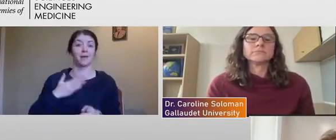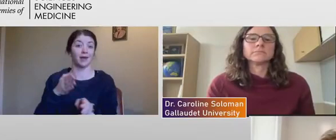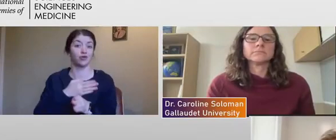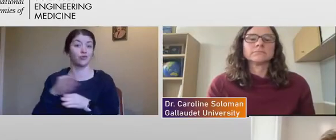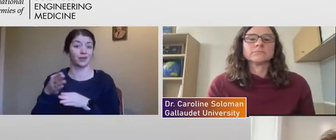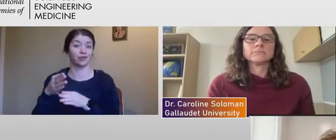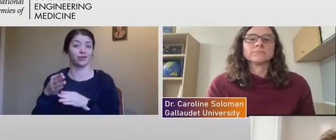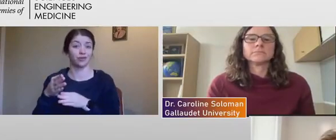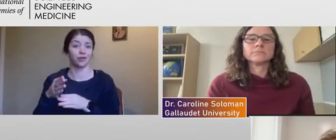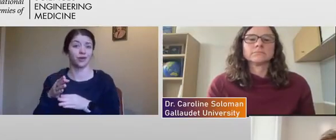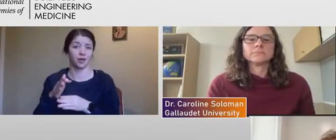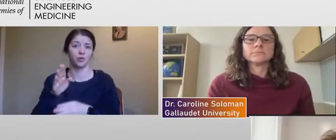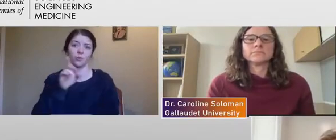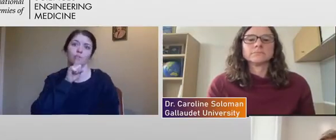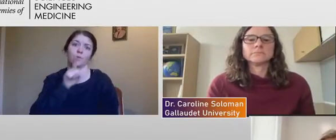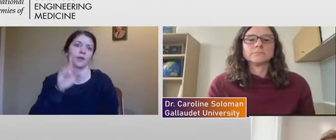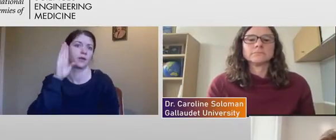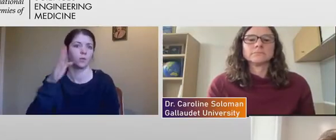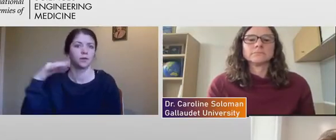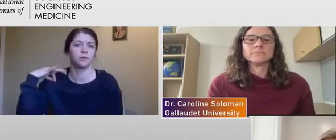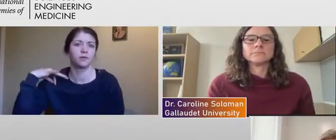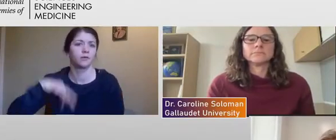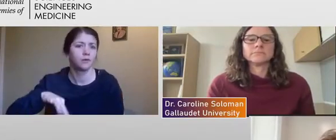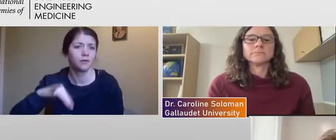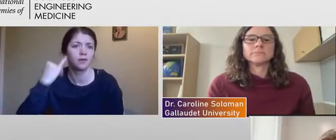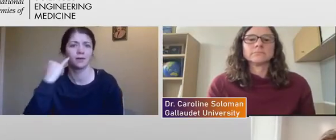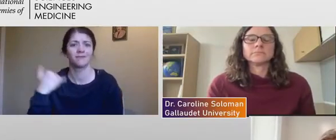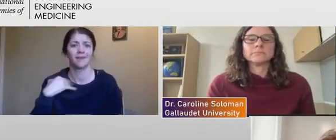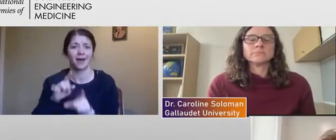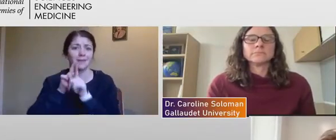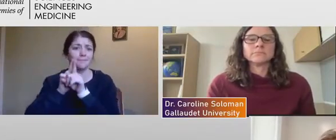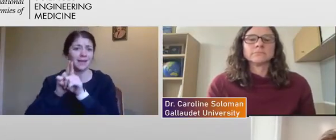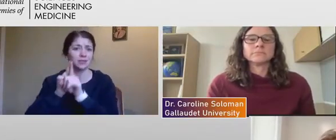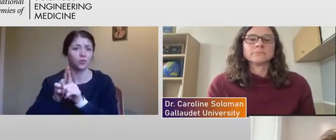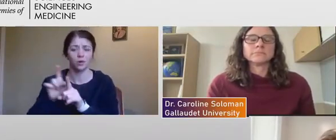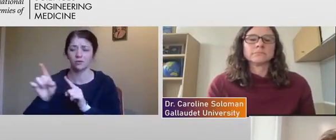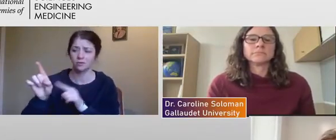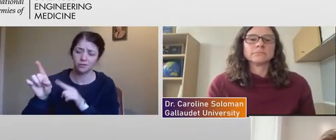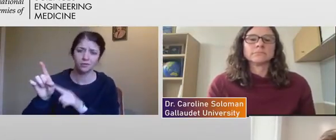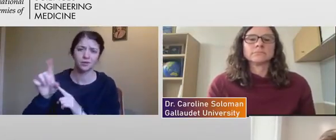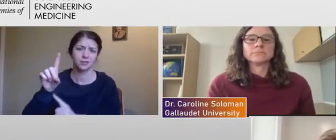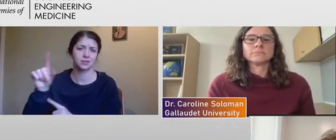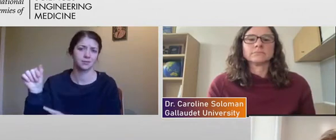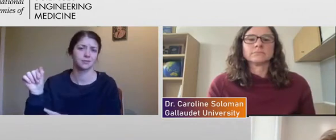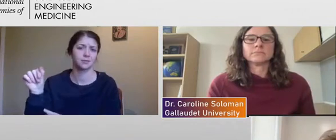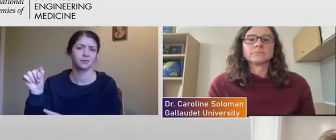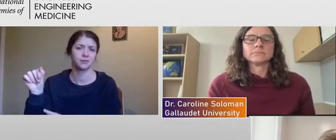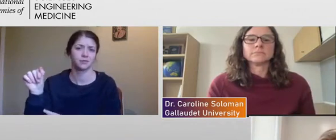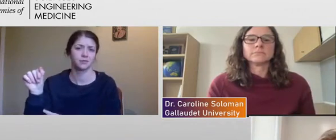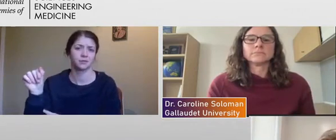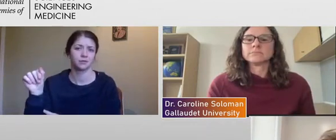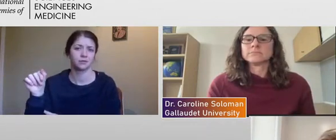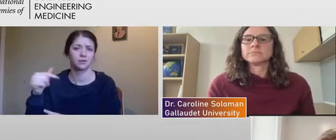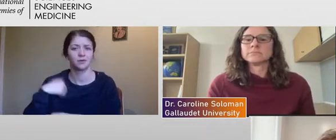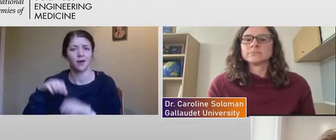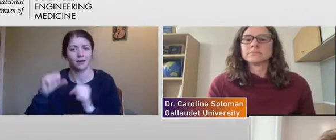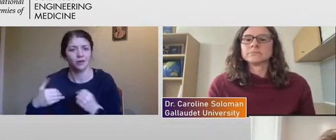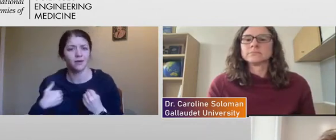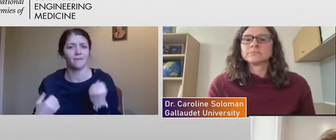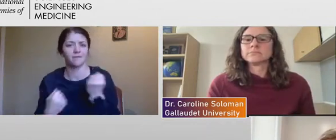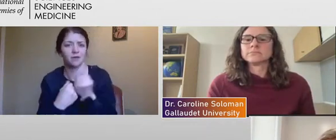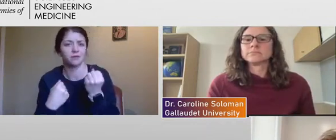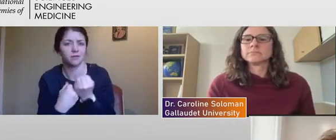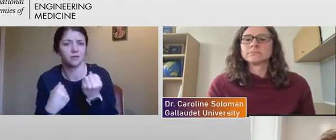it would have been really helpful if I had a mentor that, um, was disabled and that I could receive support, um,